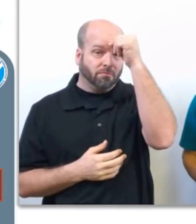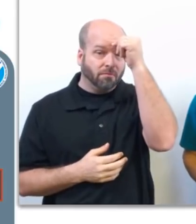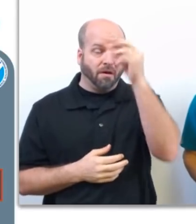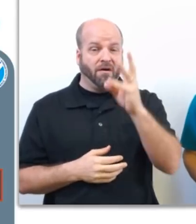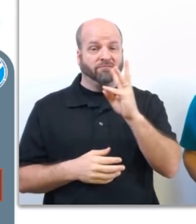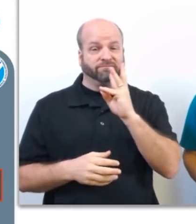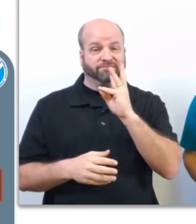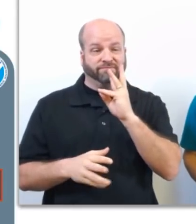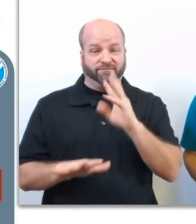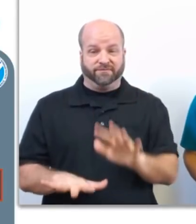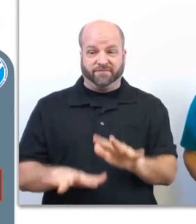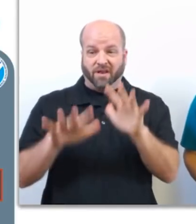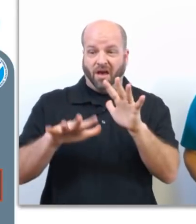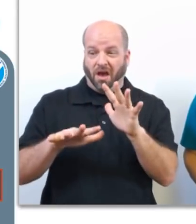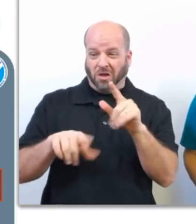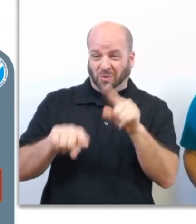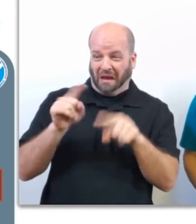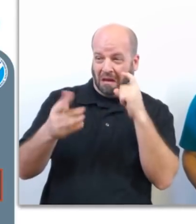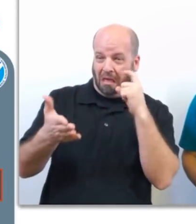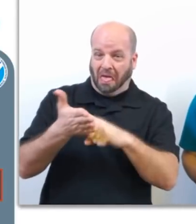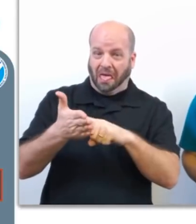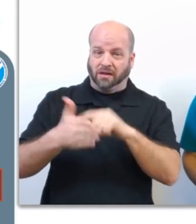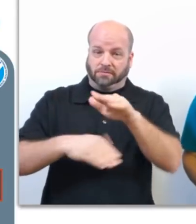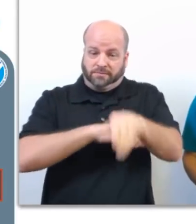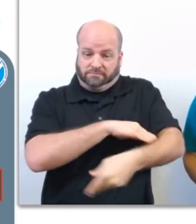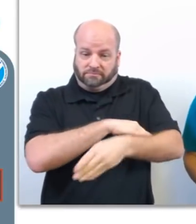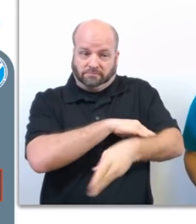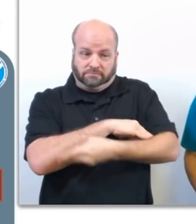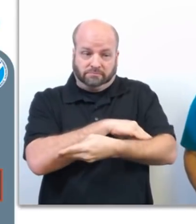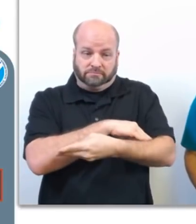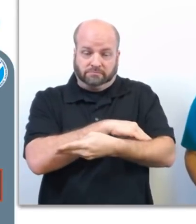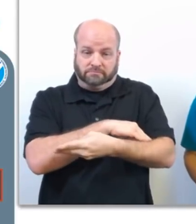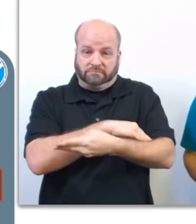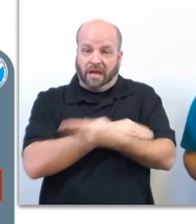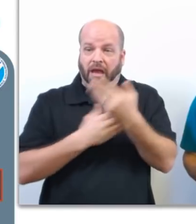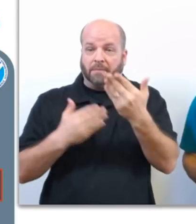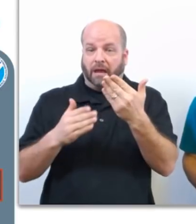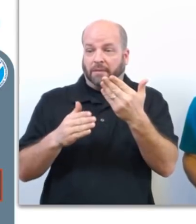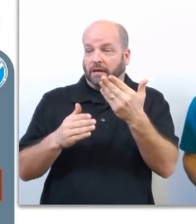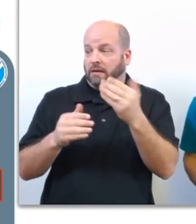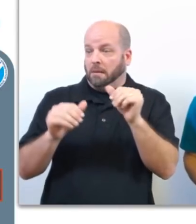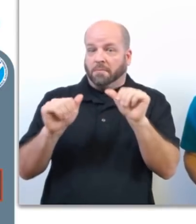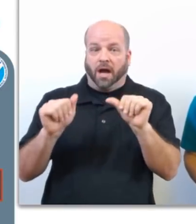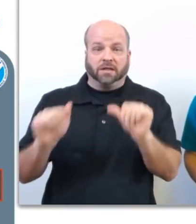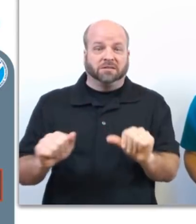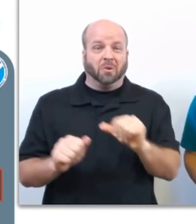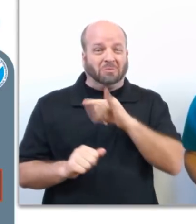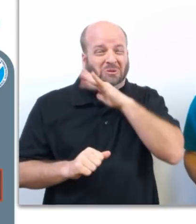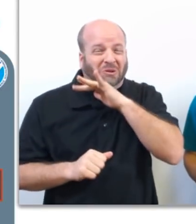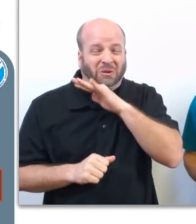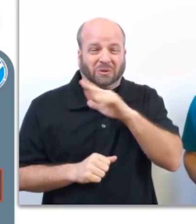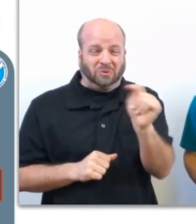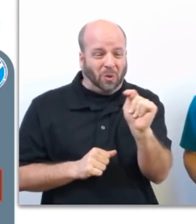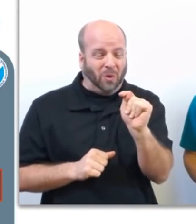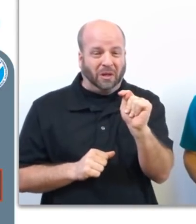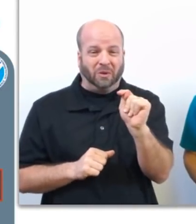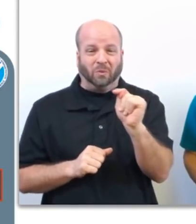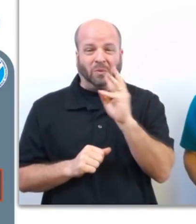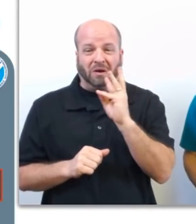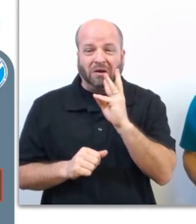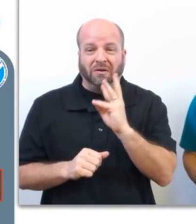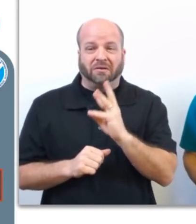are harder to recognize at night and extend beyond water, including possible sewage contamination, wildlife,